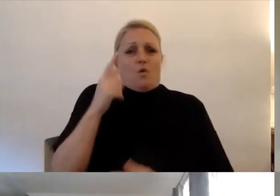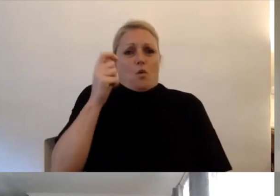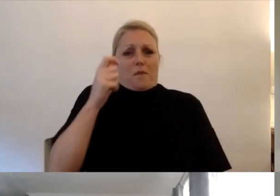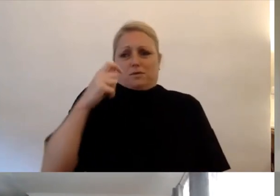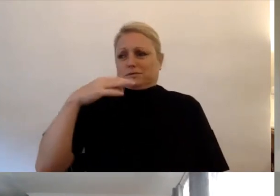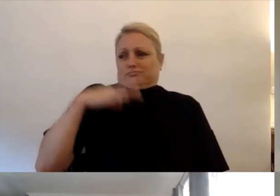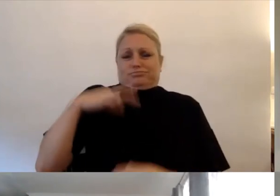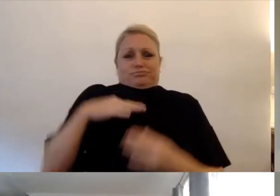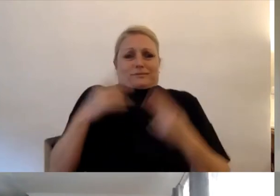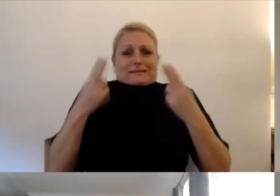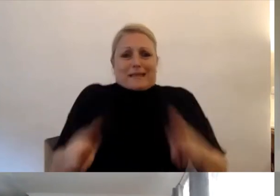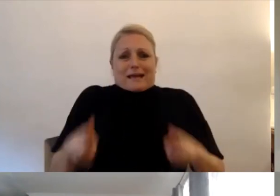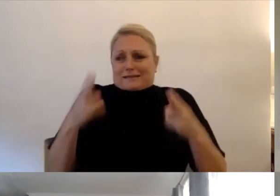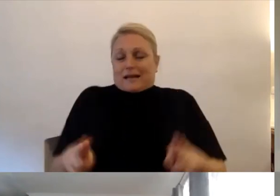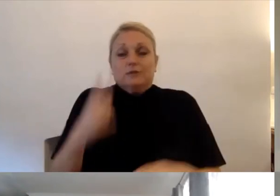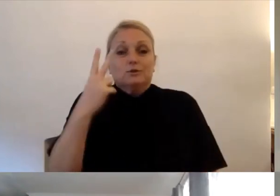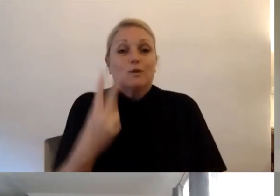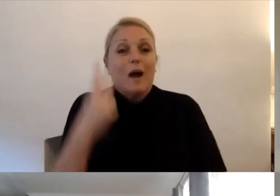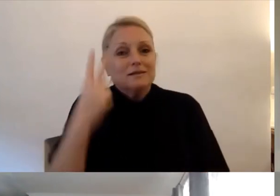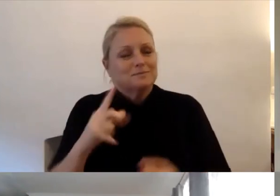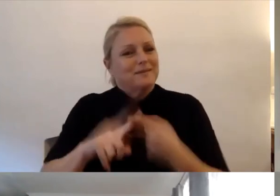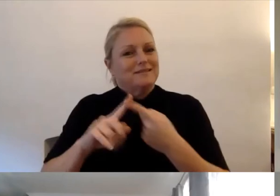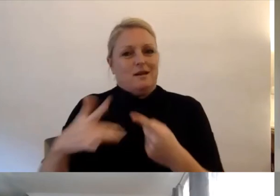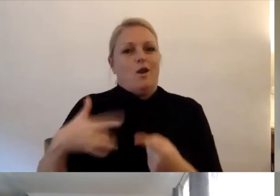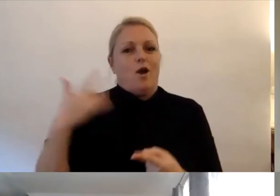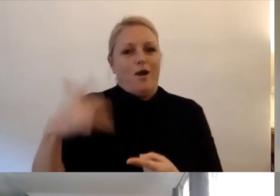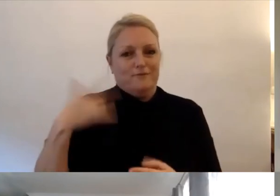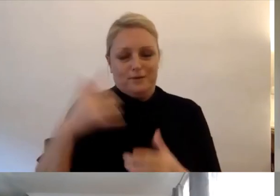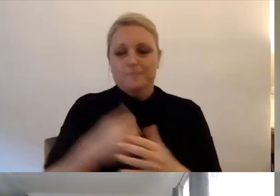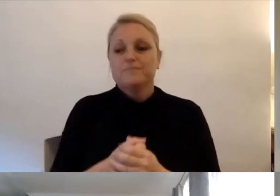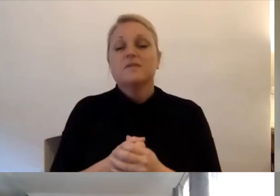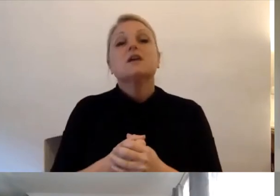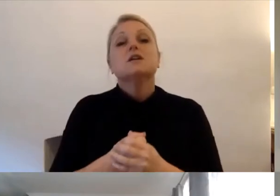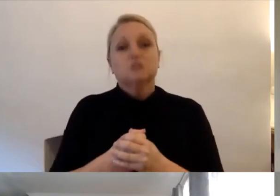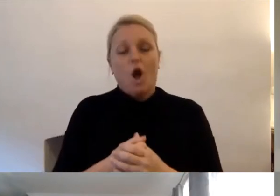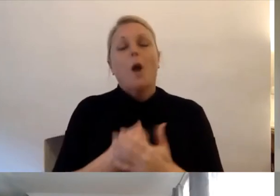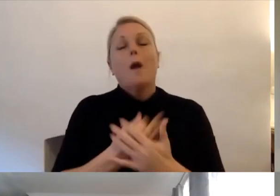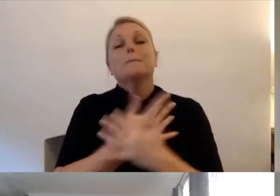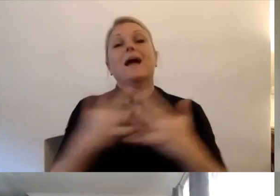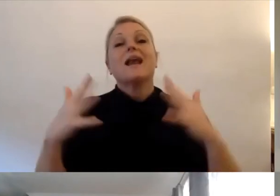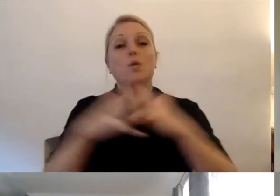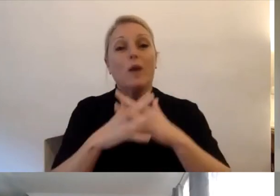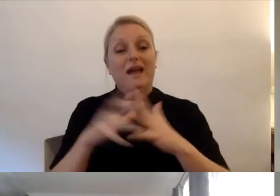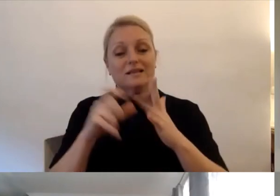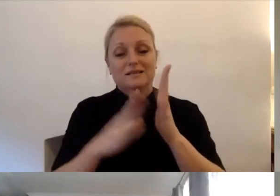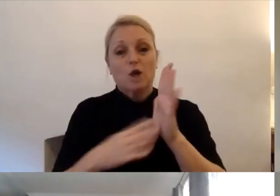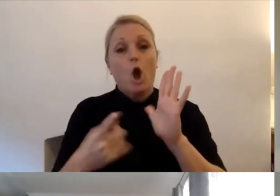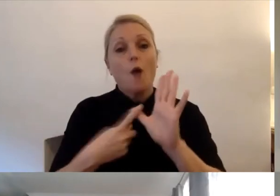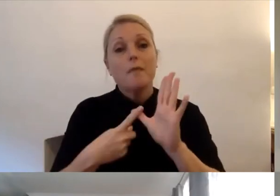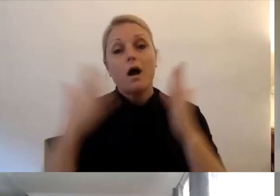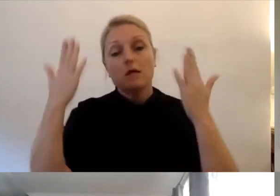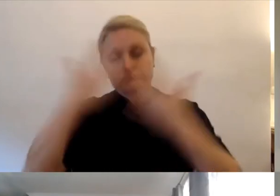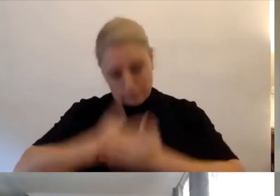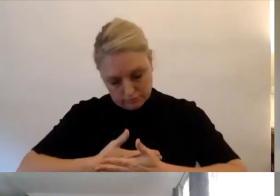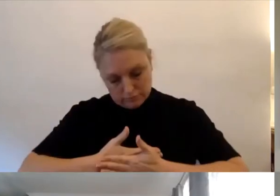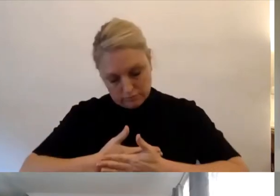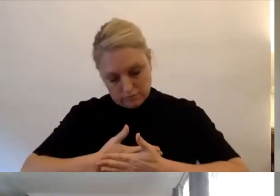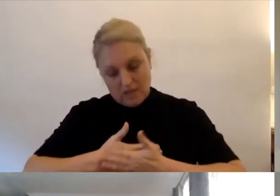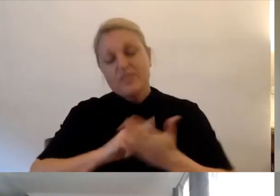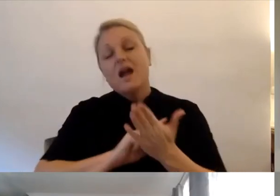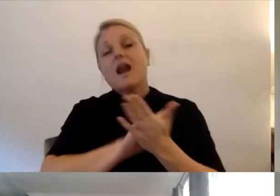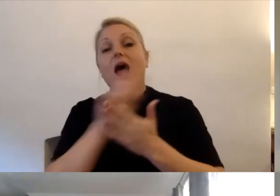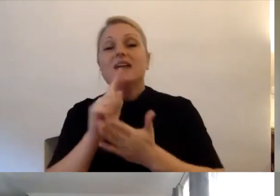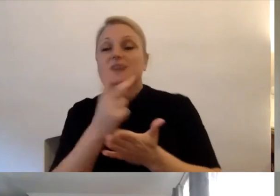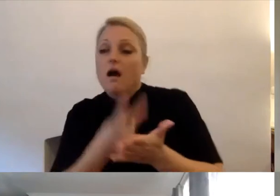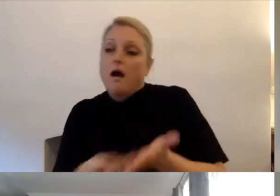After seven weeks in ICU, four weeks in the coma, I had started walking freely. Well, as much as a person who fractured their